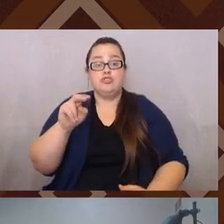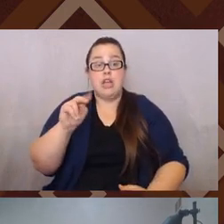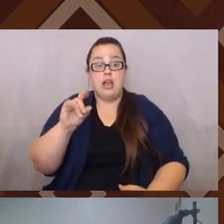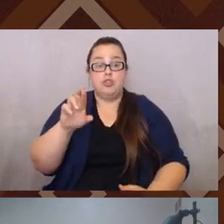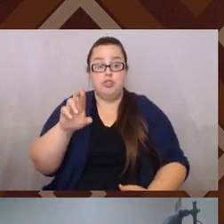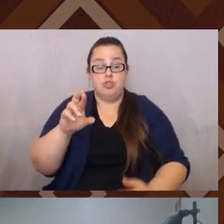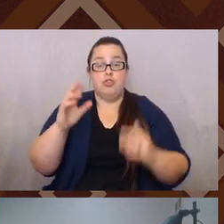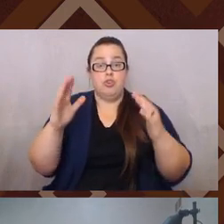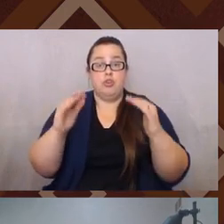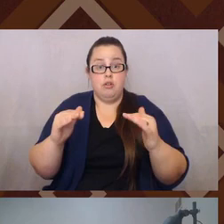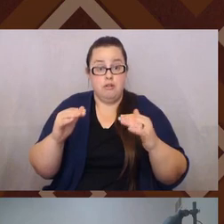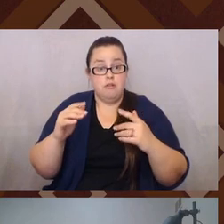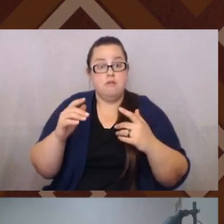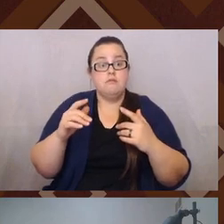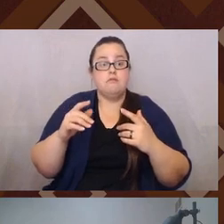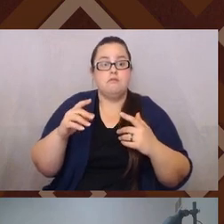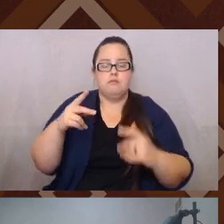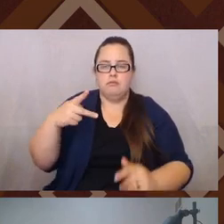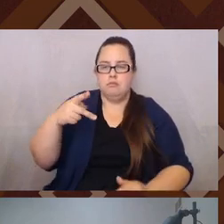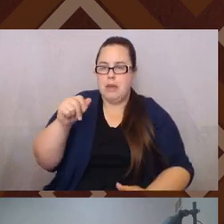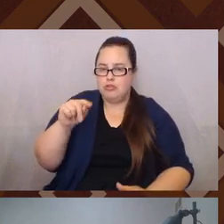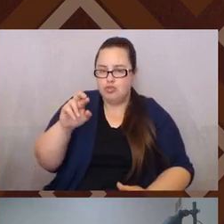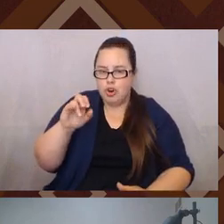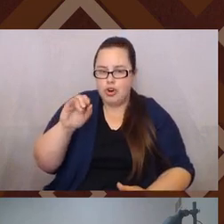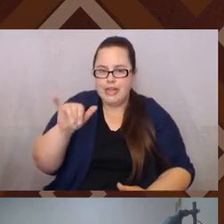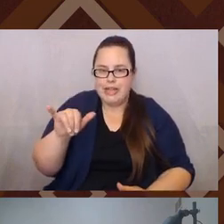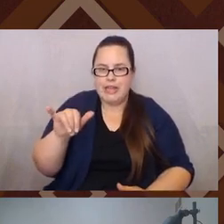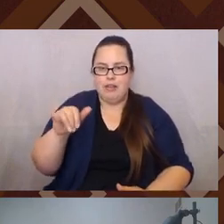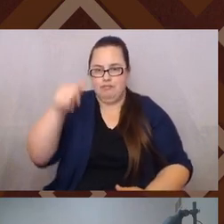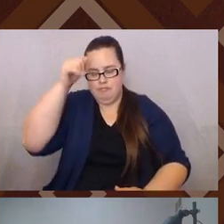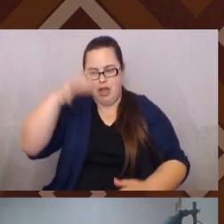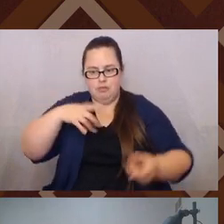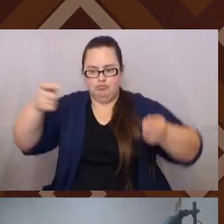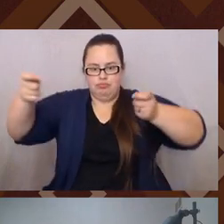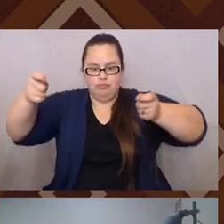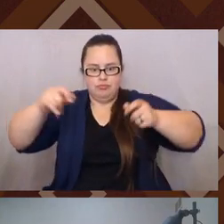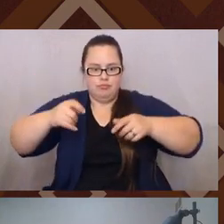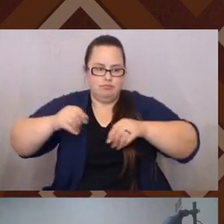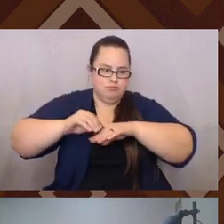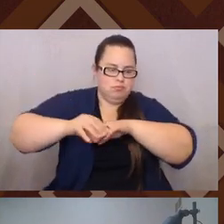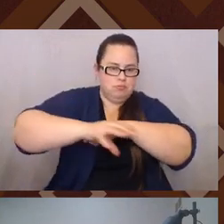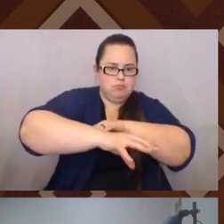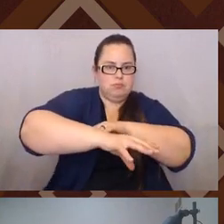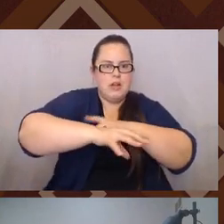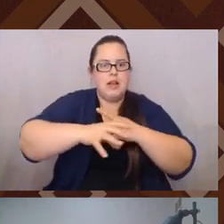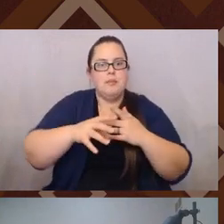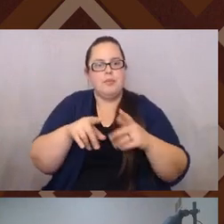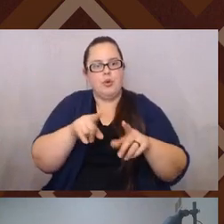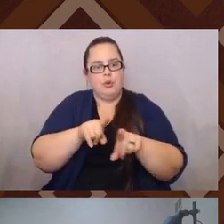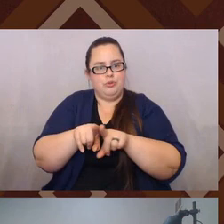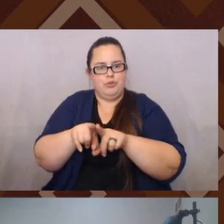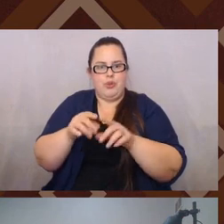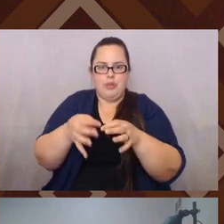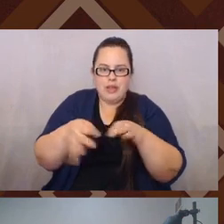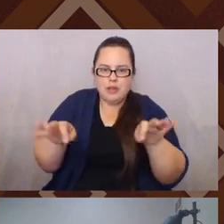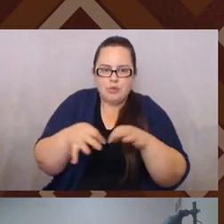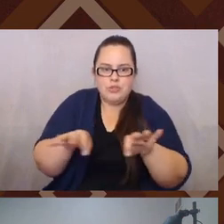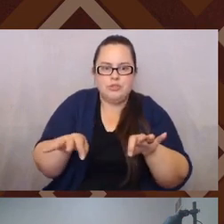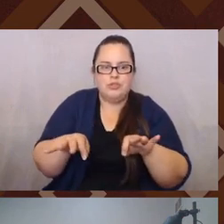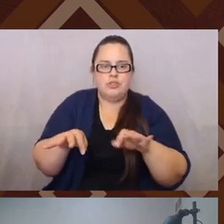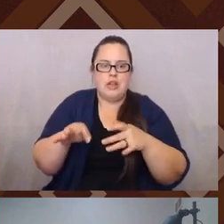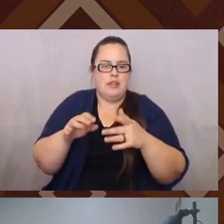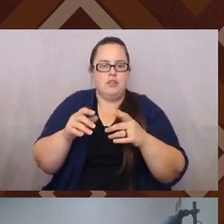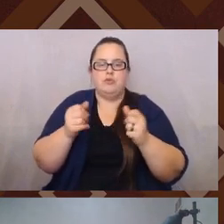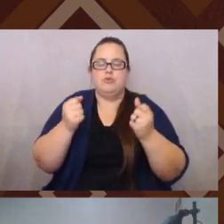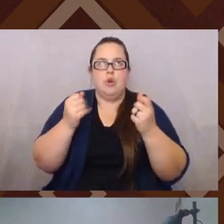influence on dominant and even within Chicanx communities like language we talked about. Right. Um, but there's so many other ways that we